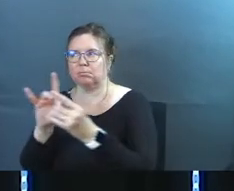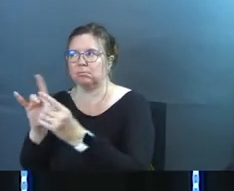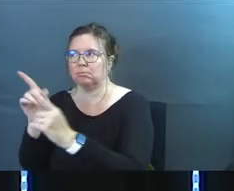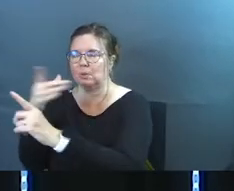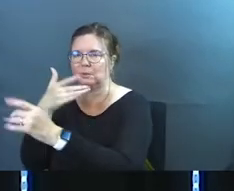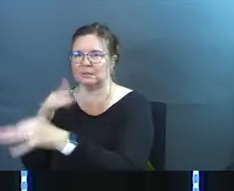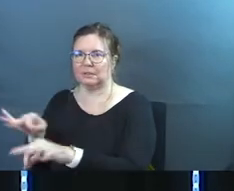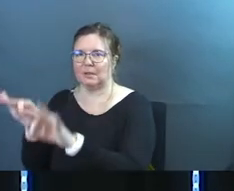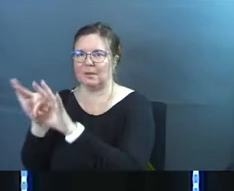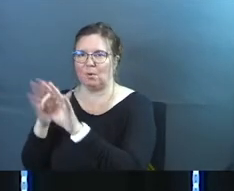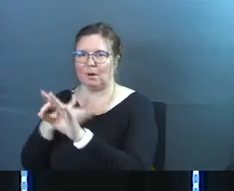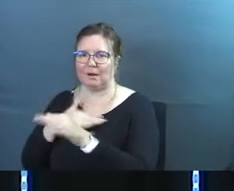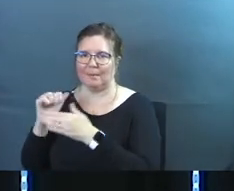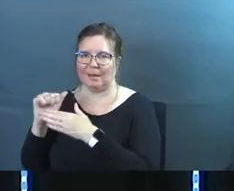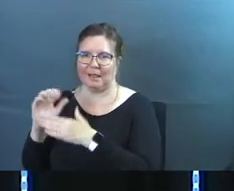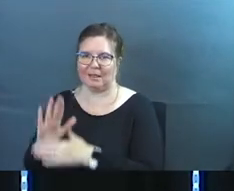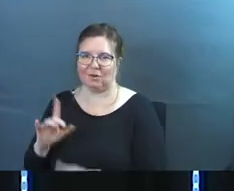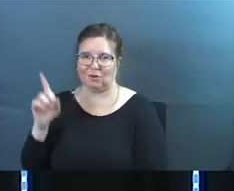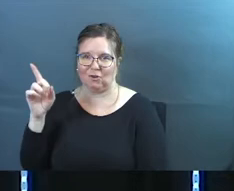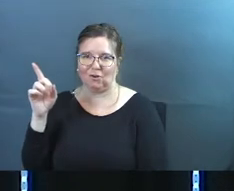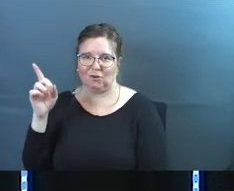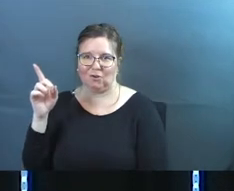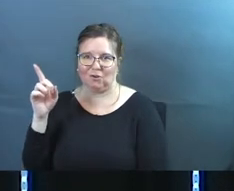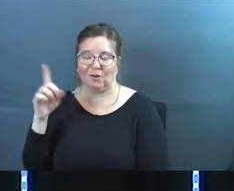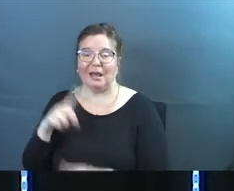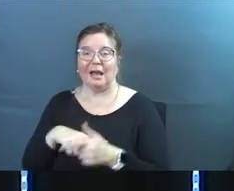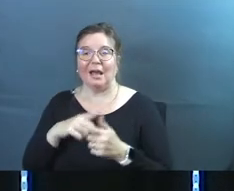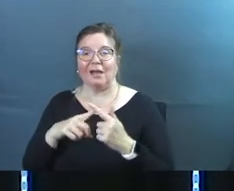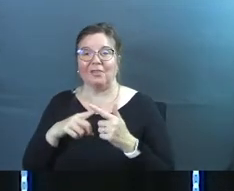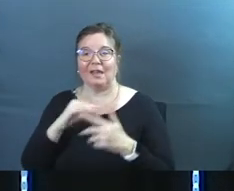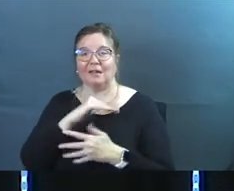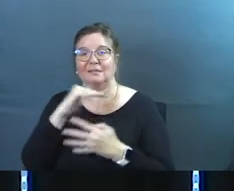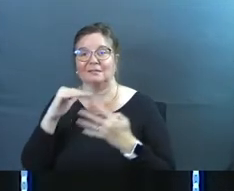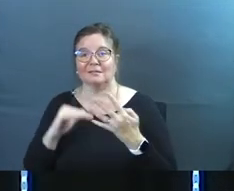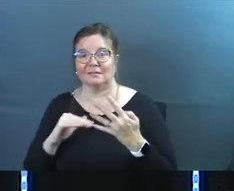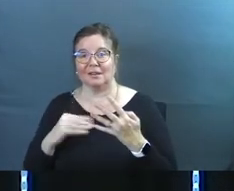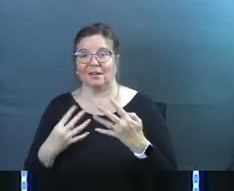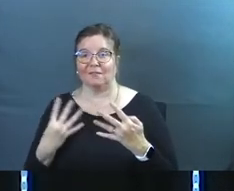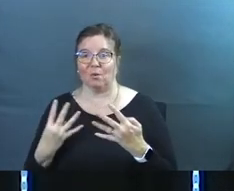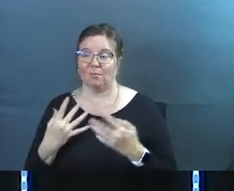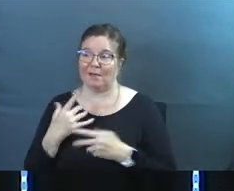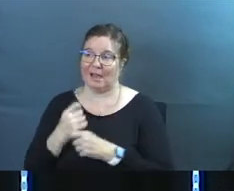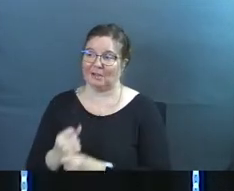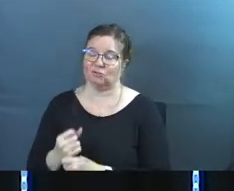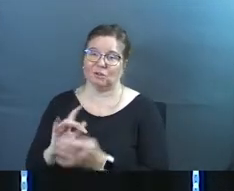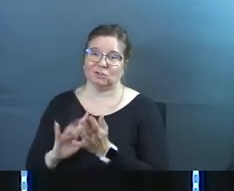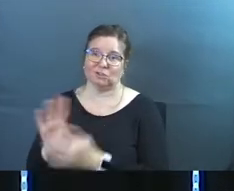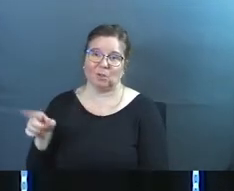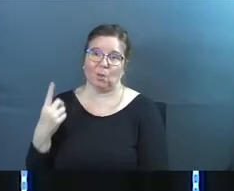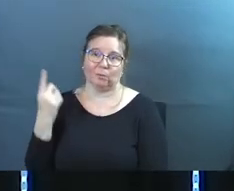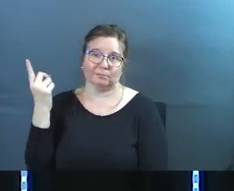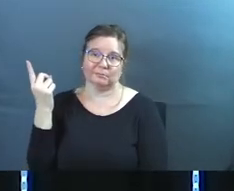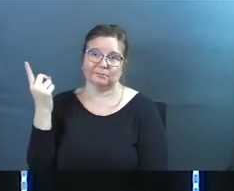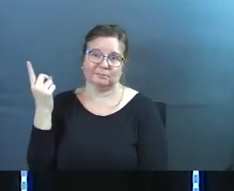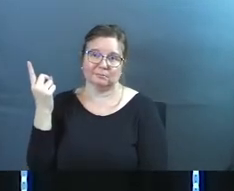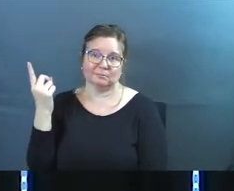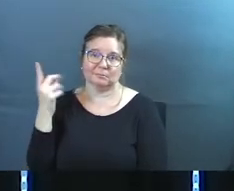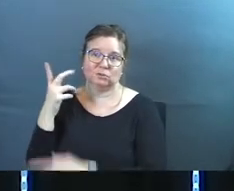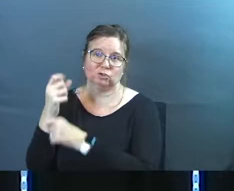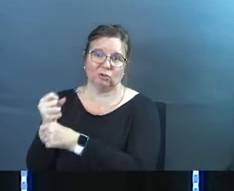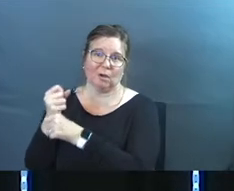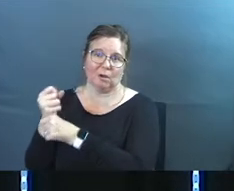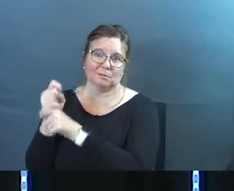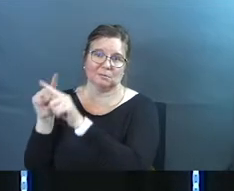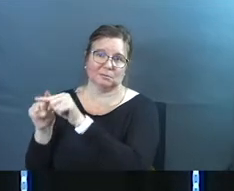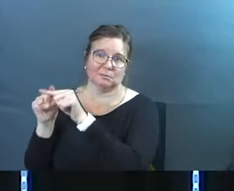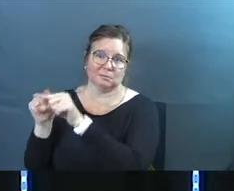important in my leader and then I get to step four where I just trust Jesus alone. Some of